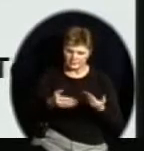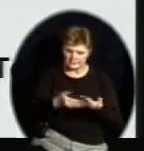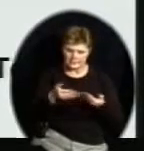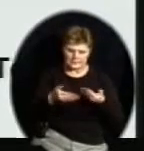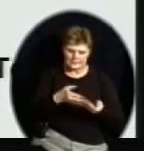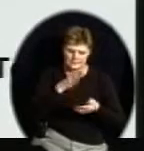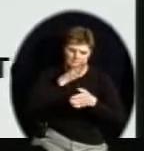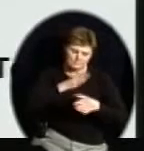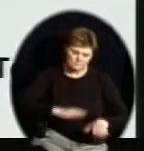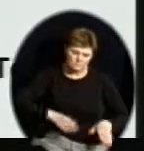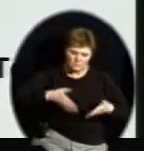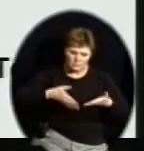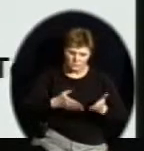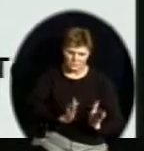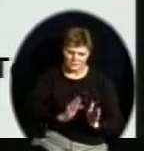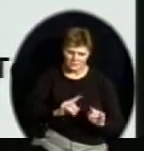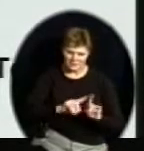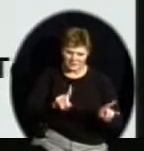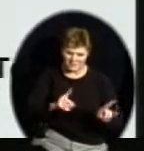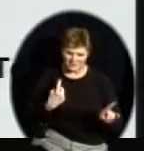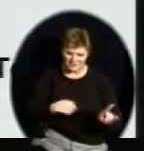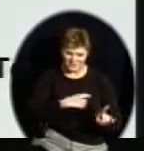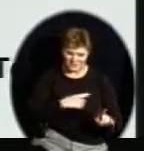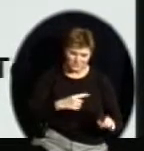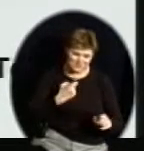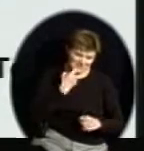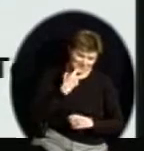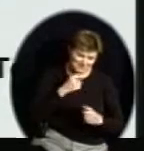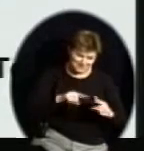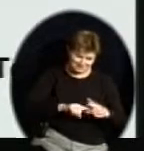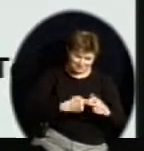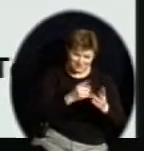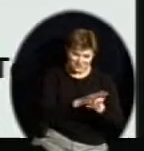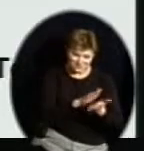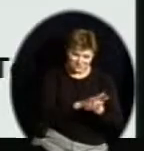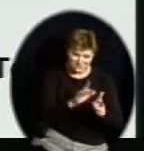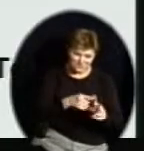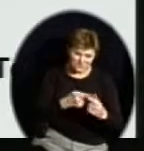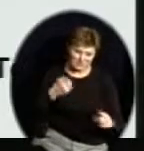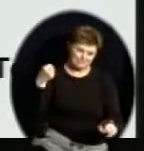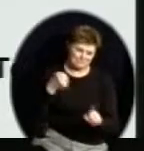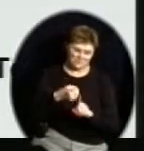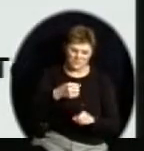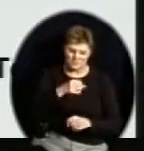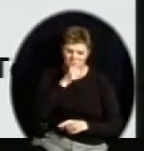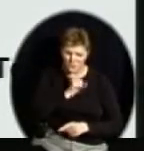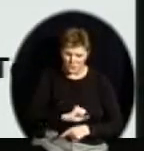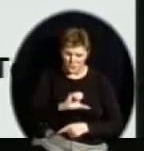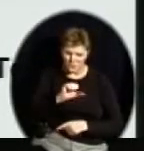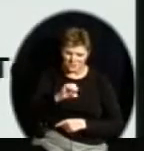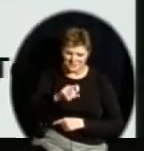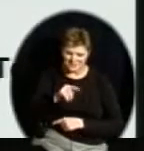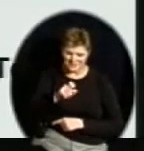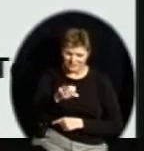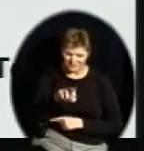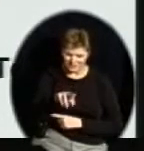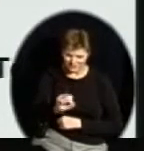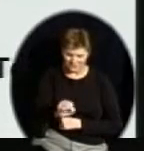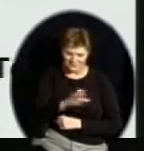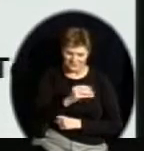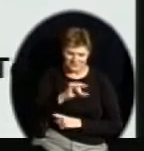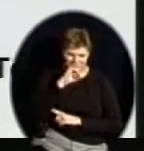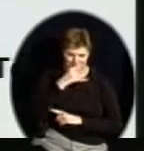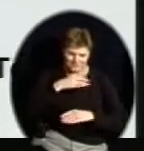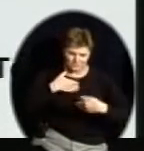settlers, and that means, gosh, we're back in school and things are going pretty smoothly, and pretty soon we're going to see the band students walking down the street. But that didn't just